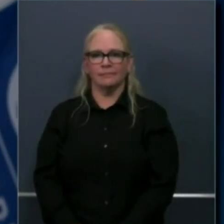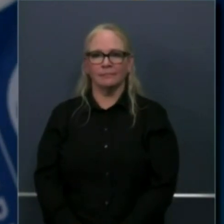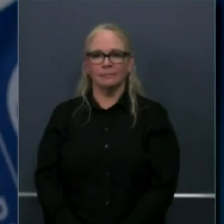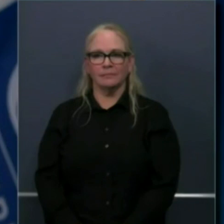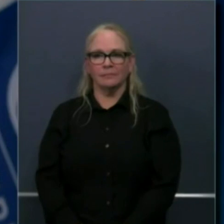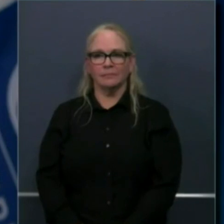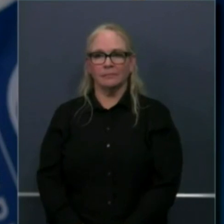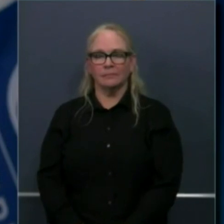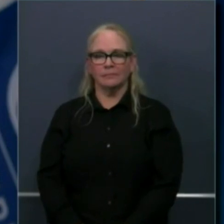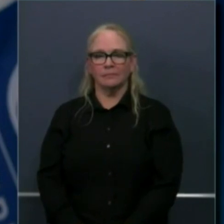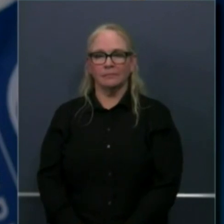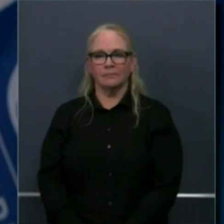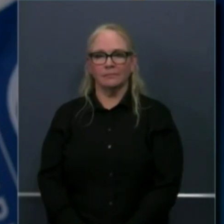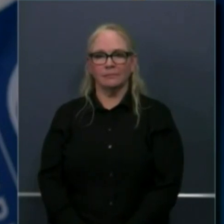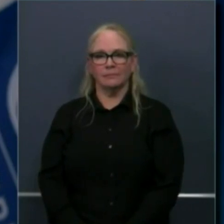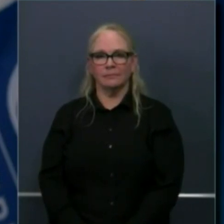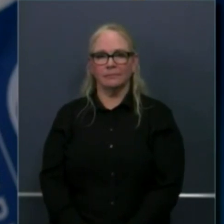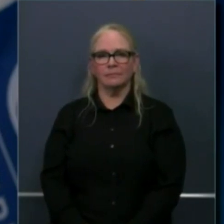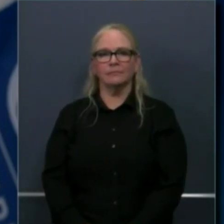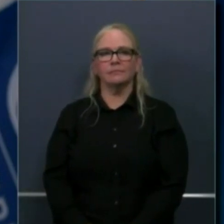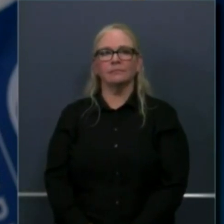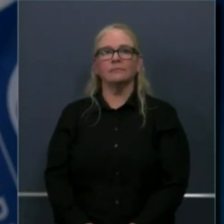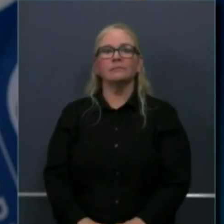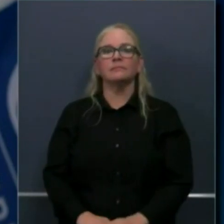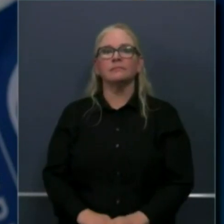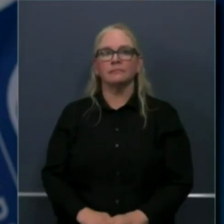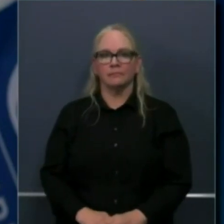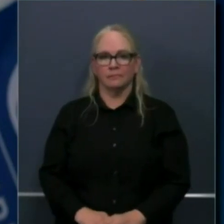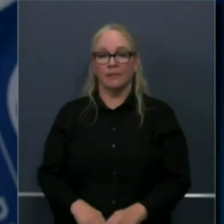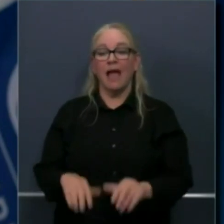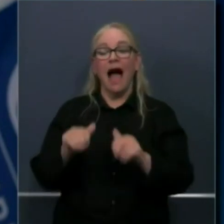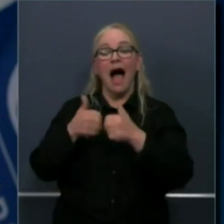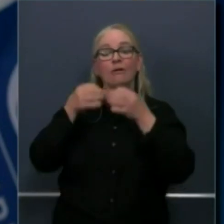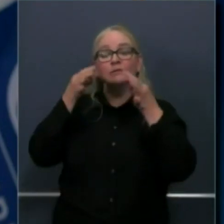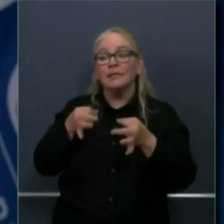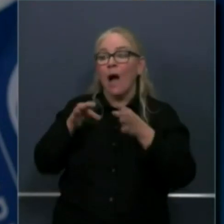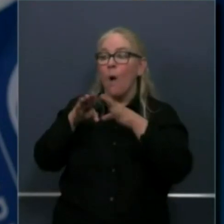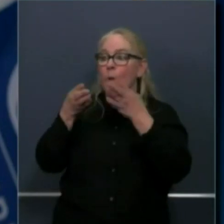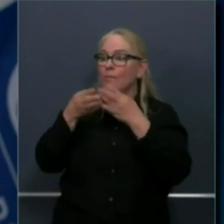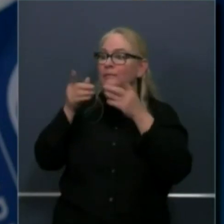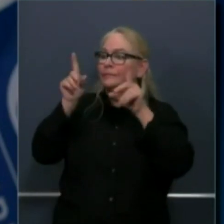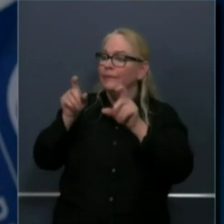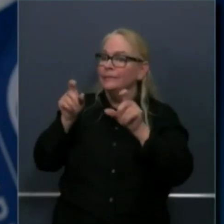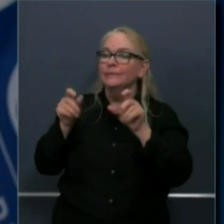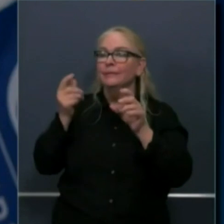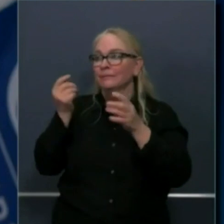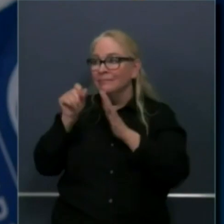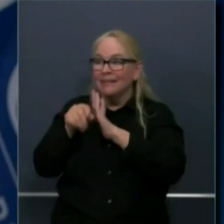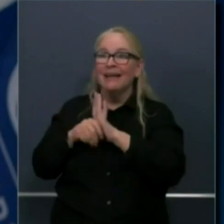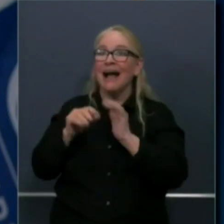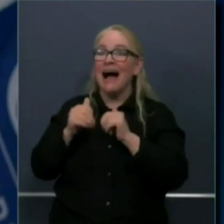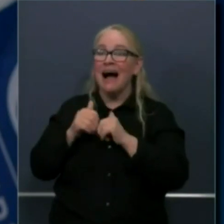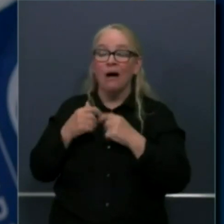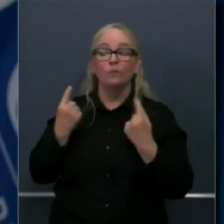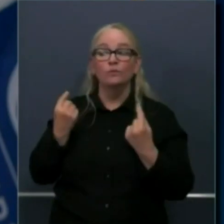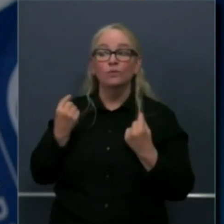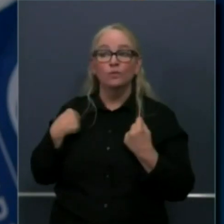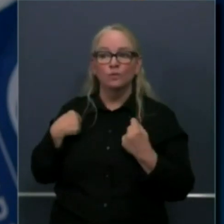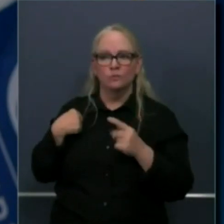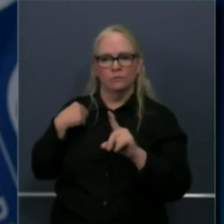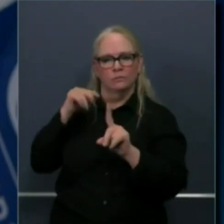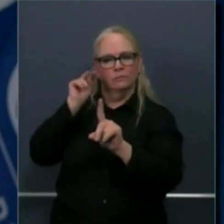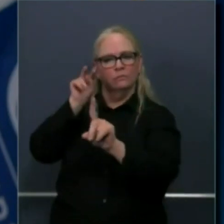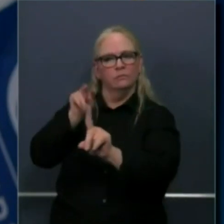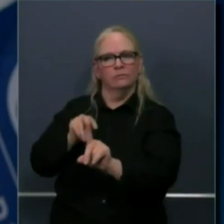lifting or modification of additional sectors for the whole state to move forward, we're looking very closely at continuing